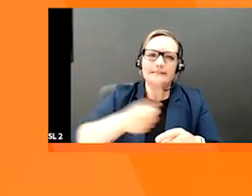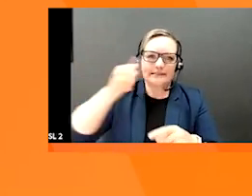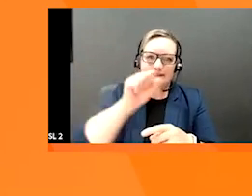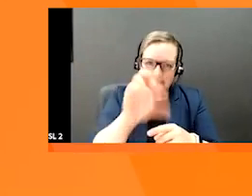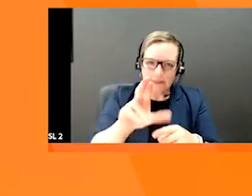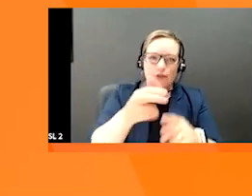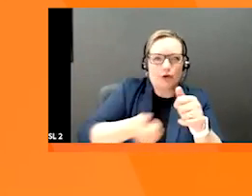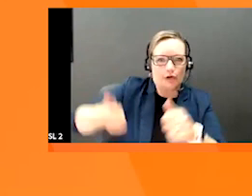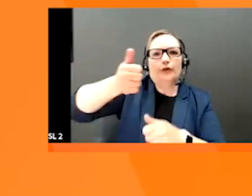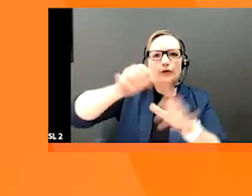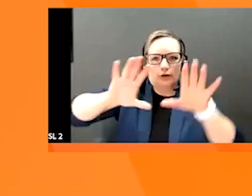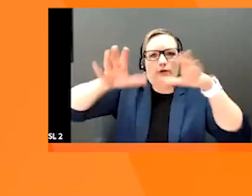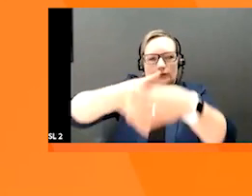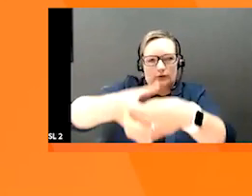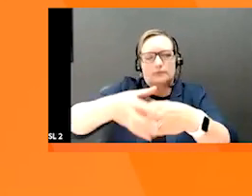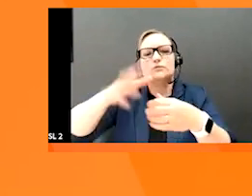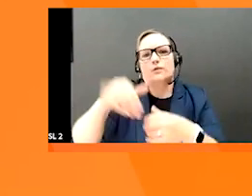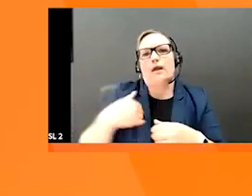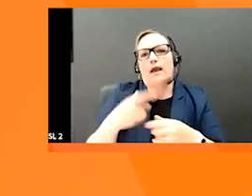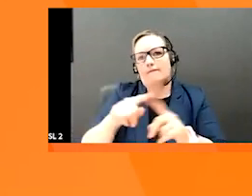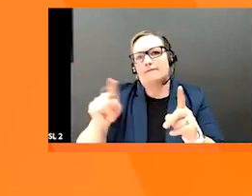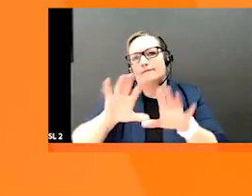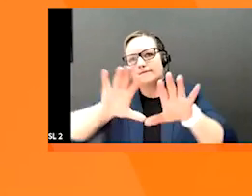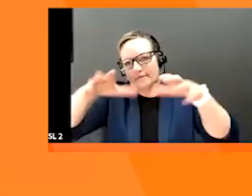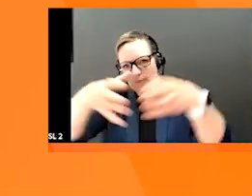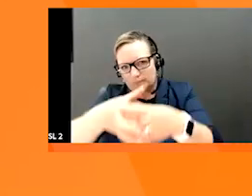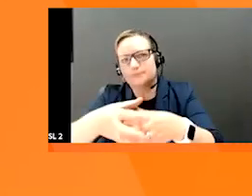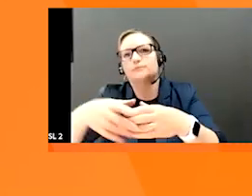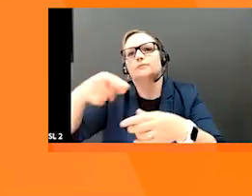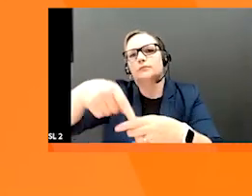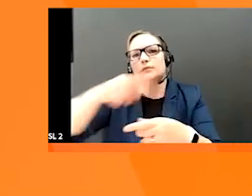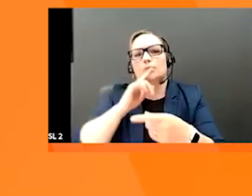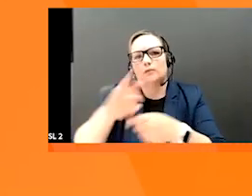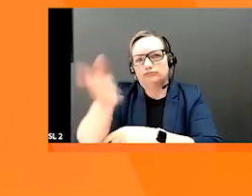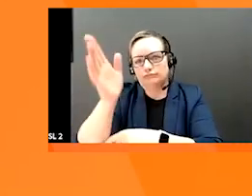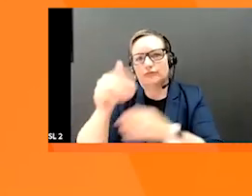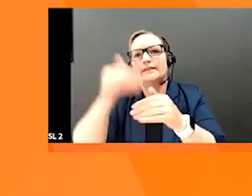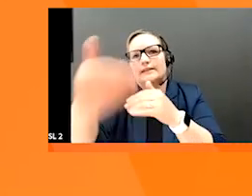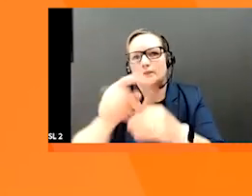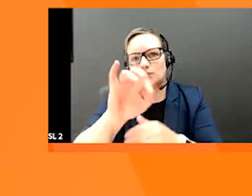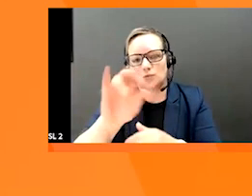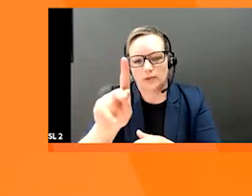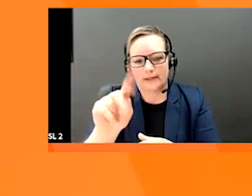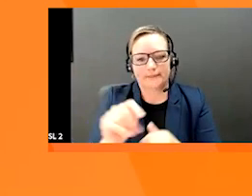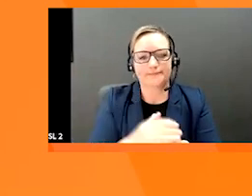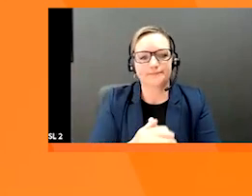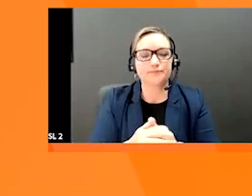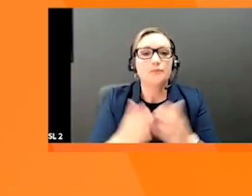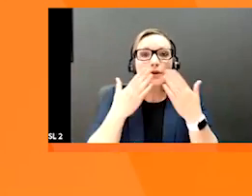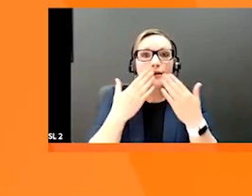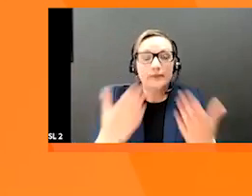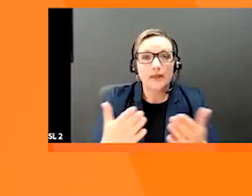Canada or what we usually short form to I said. Before you all disappear, I will post